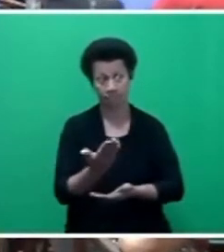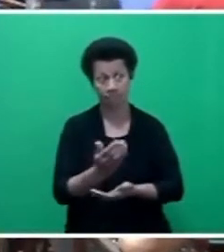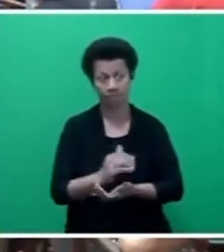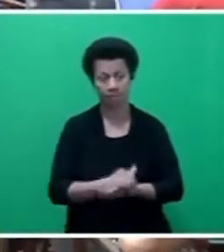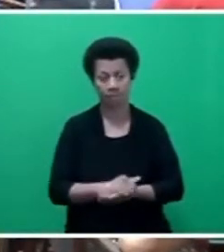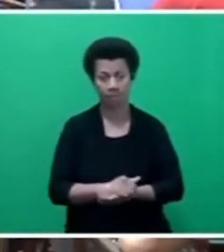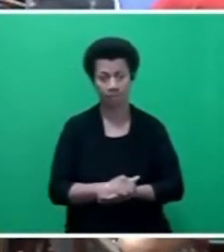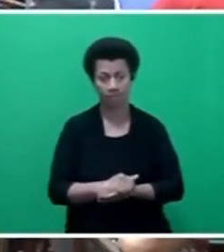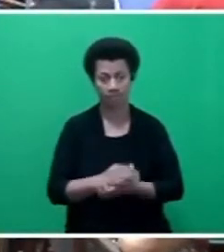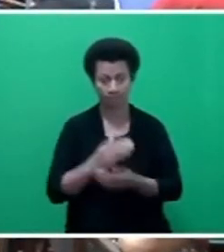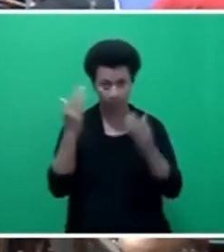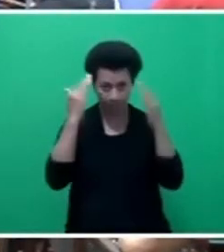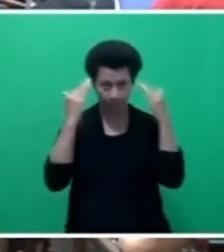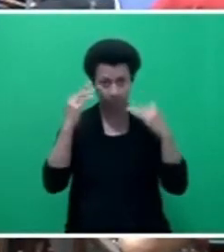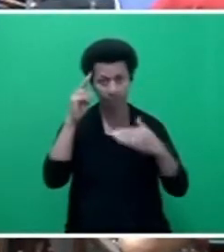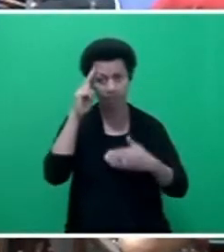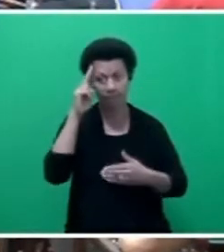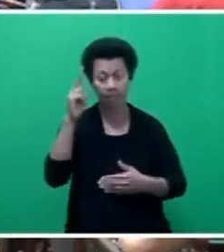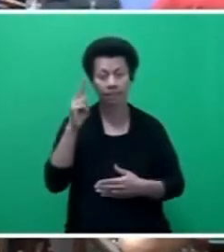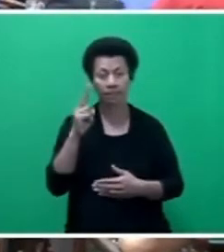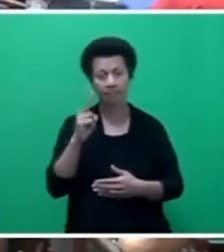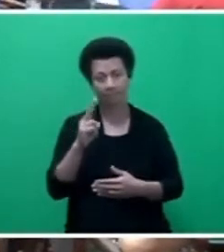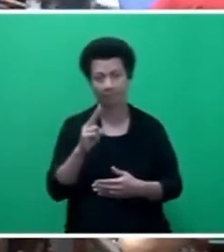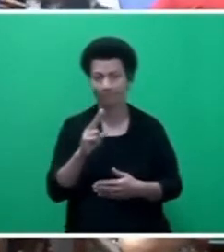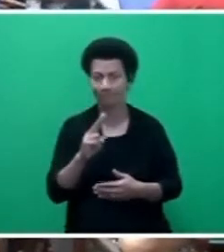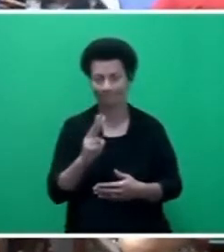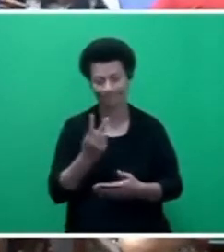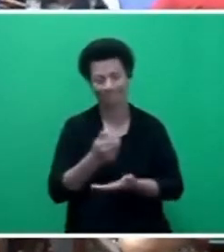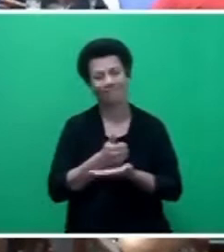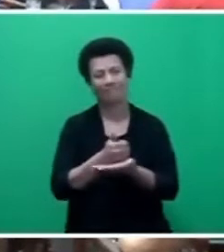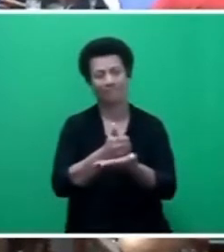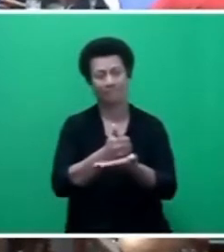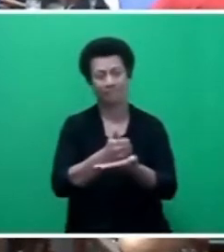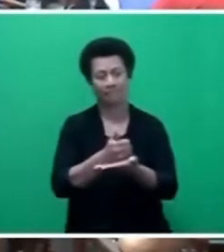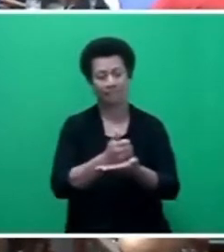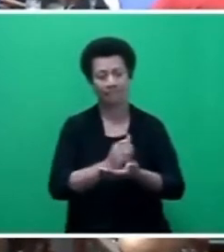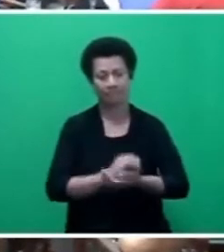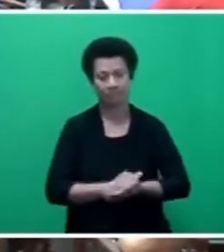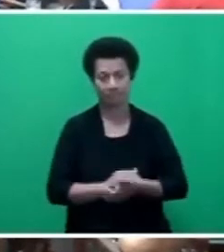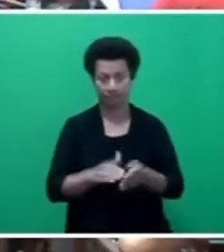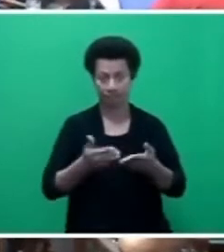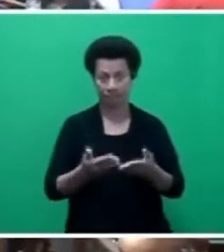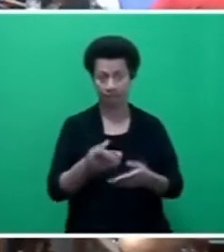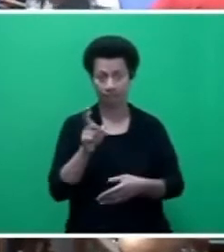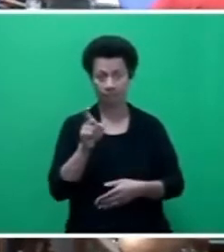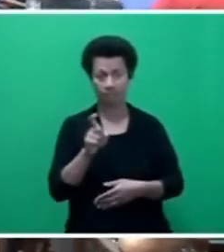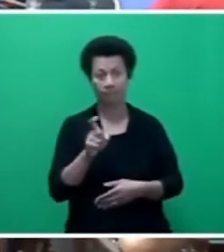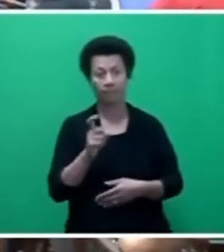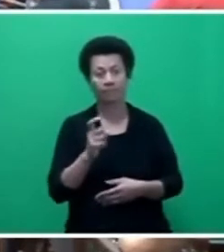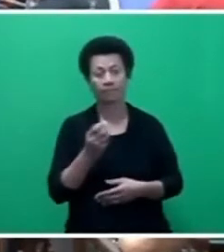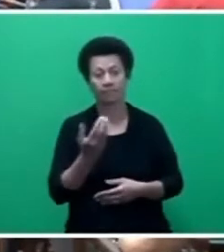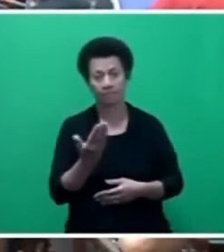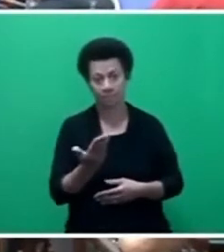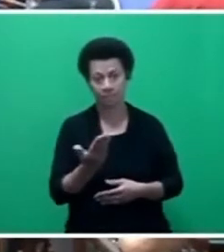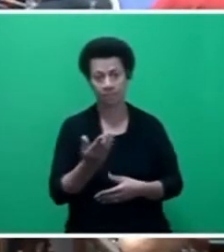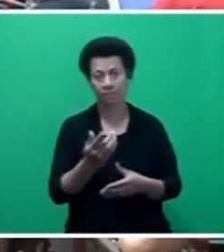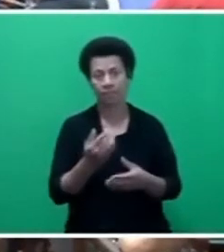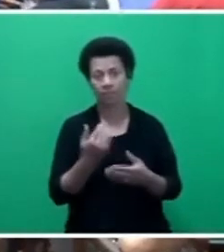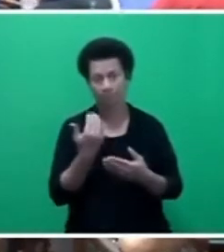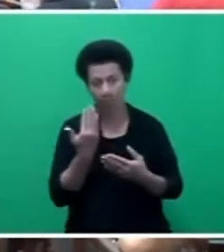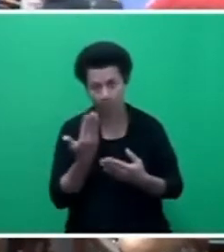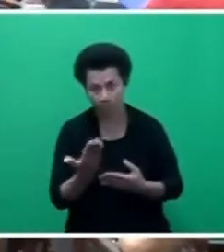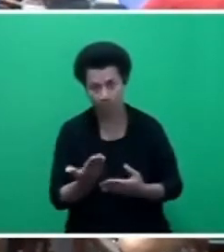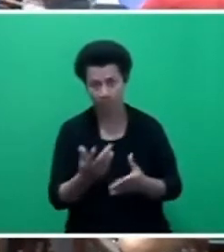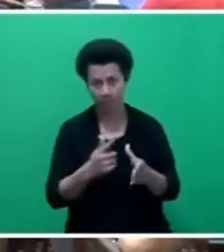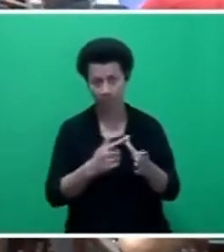Mr. Speaker, I beg to second the motion. I now call on the Honourable Attorney General to